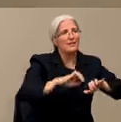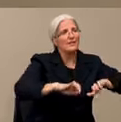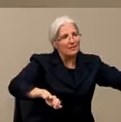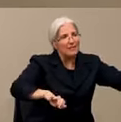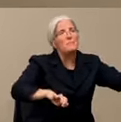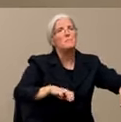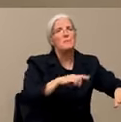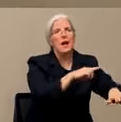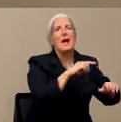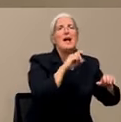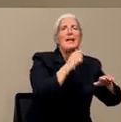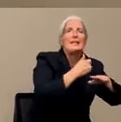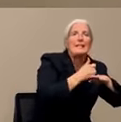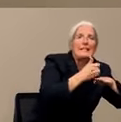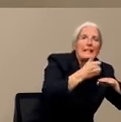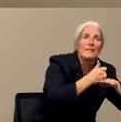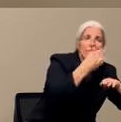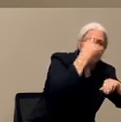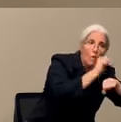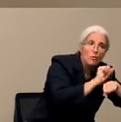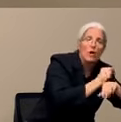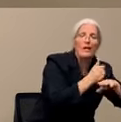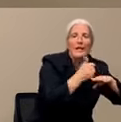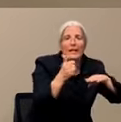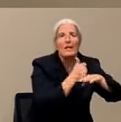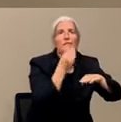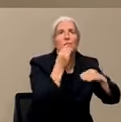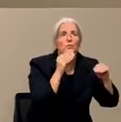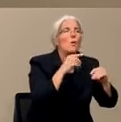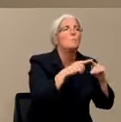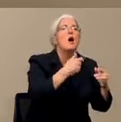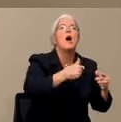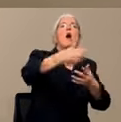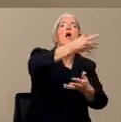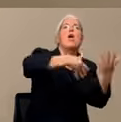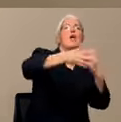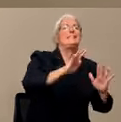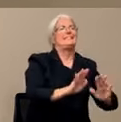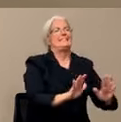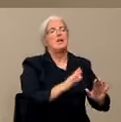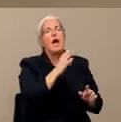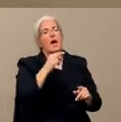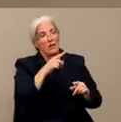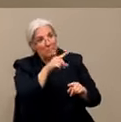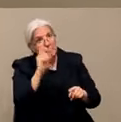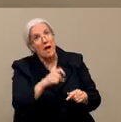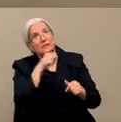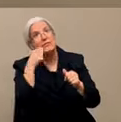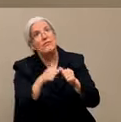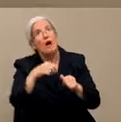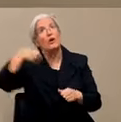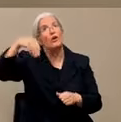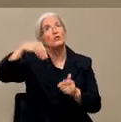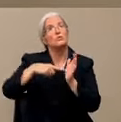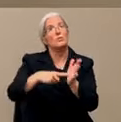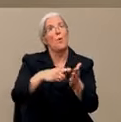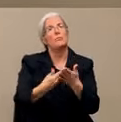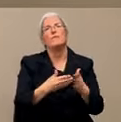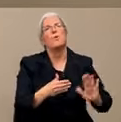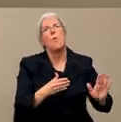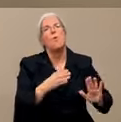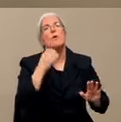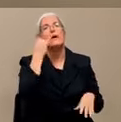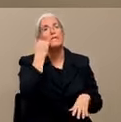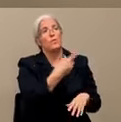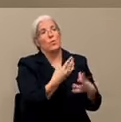no, a special letter is not needed. Now, what I tell all the businesses, there is no harm in issuing it. But again, everyone has the